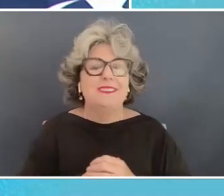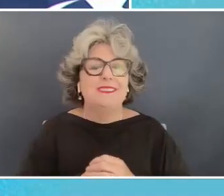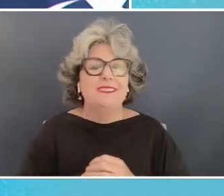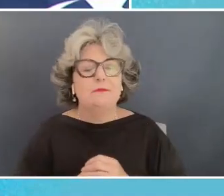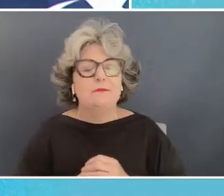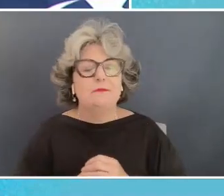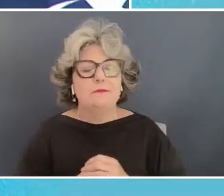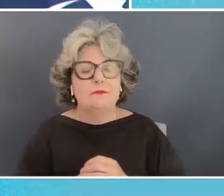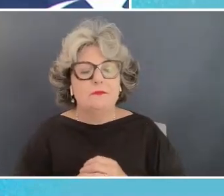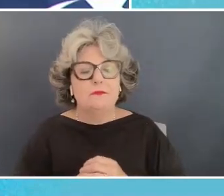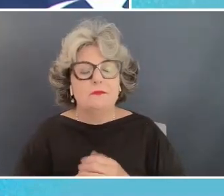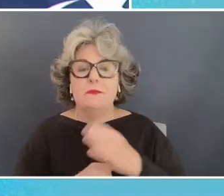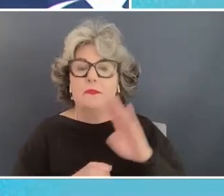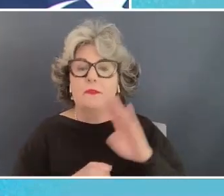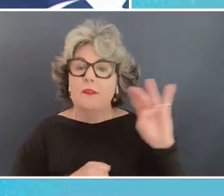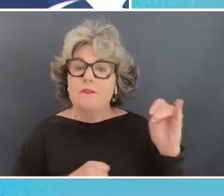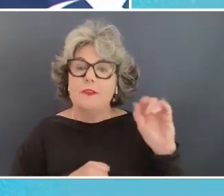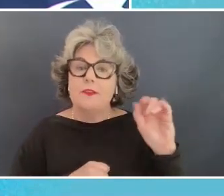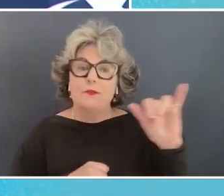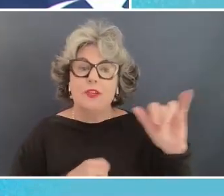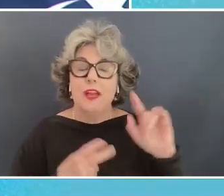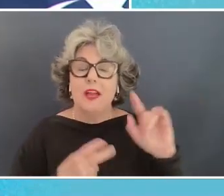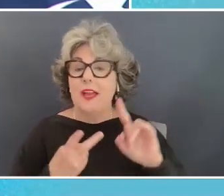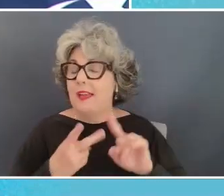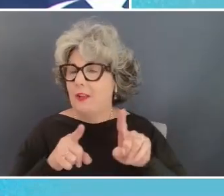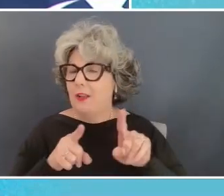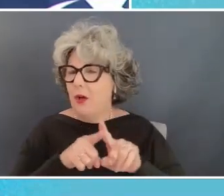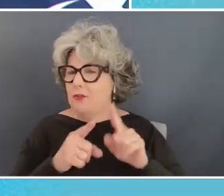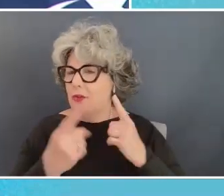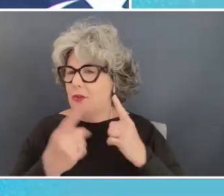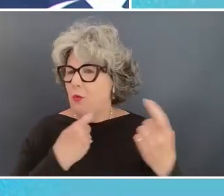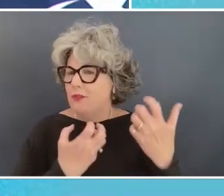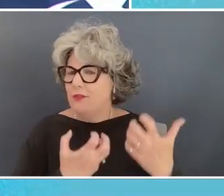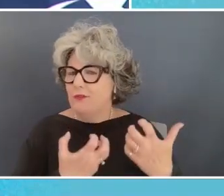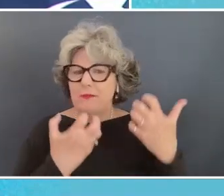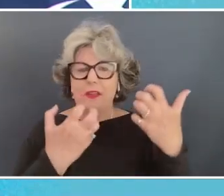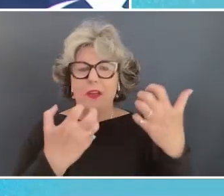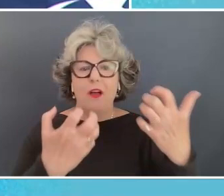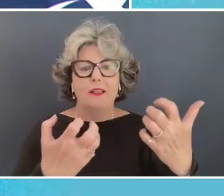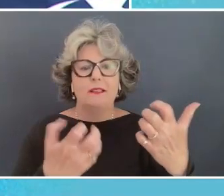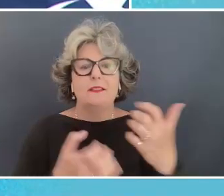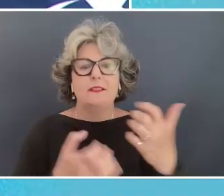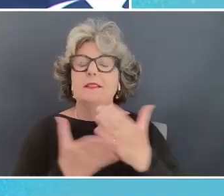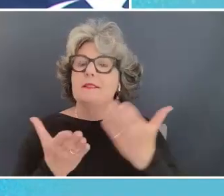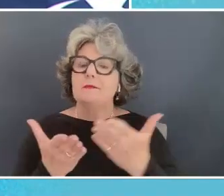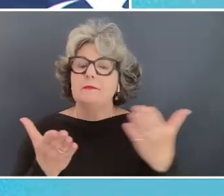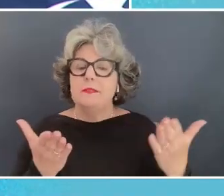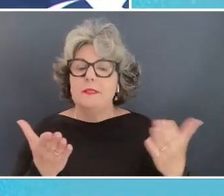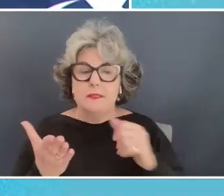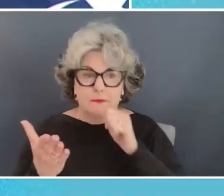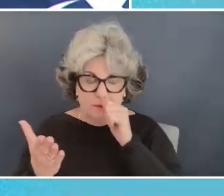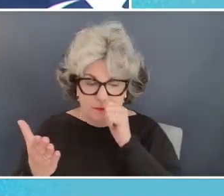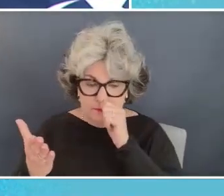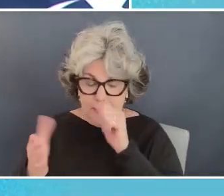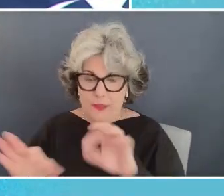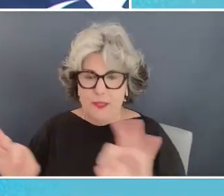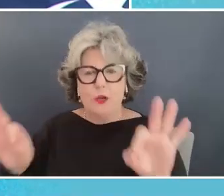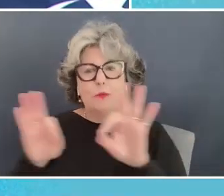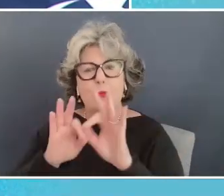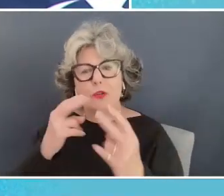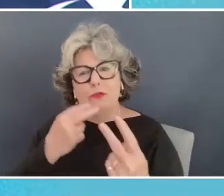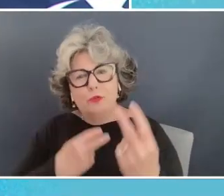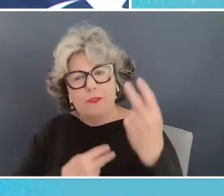and and and the audience as well um so some of the things that i think are important to reflect upon is